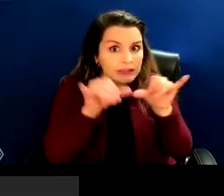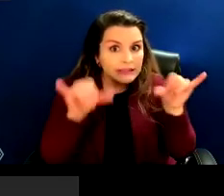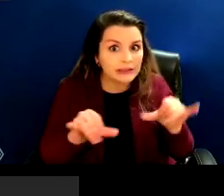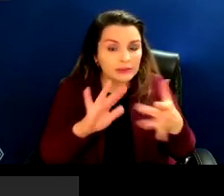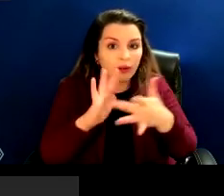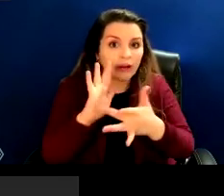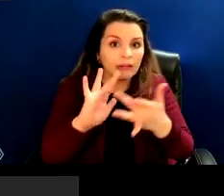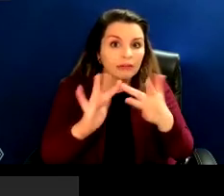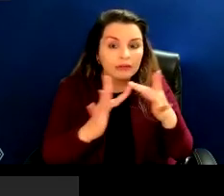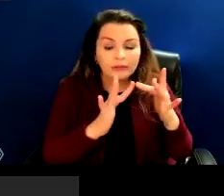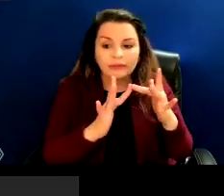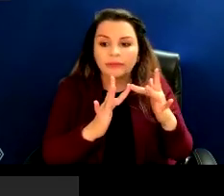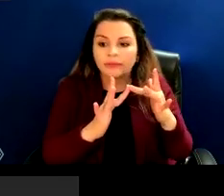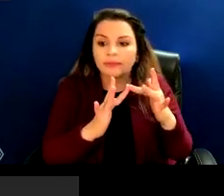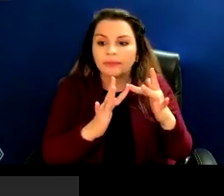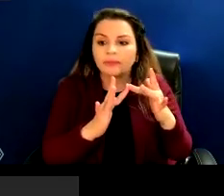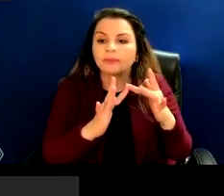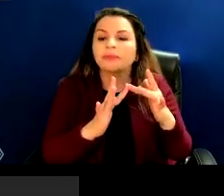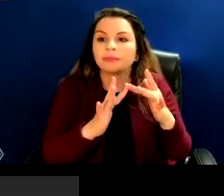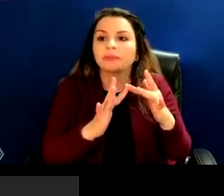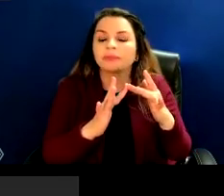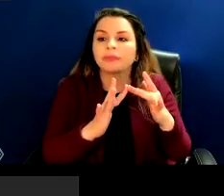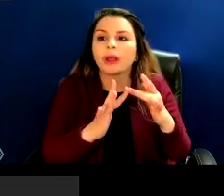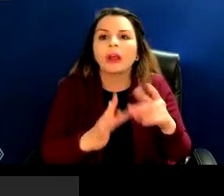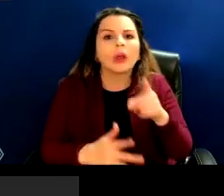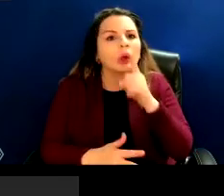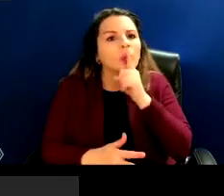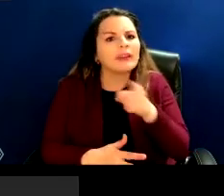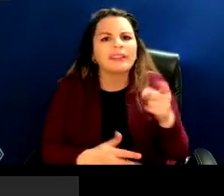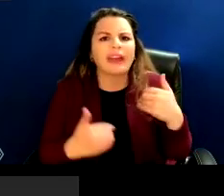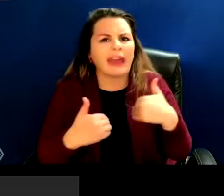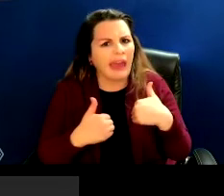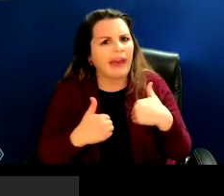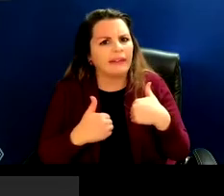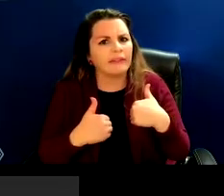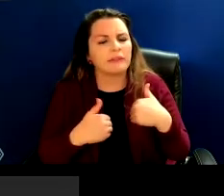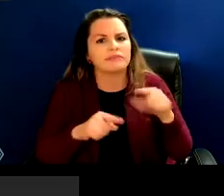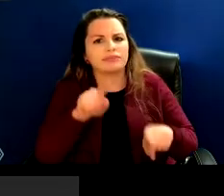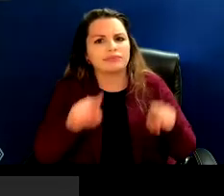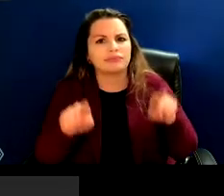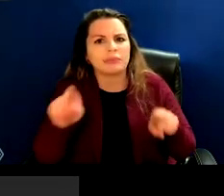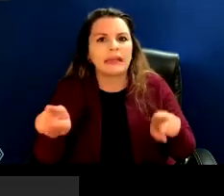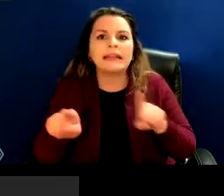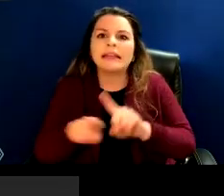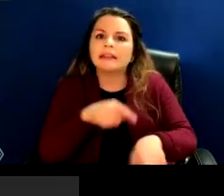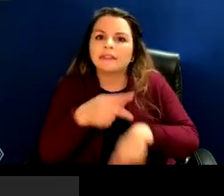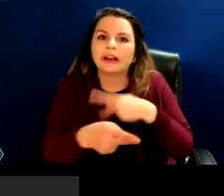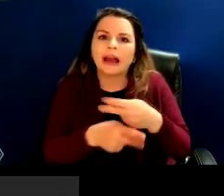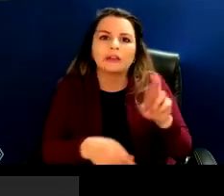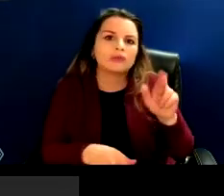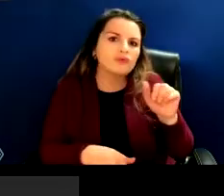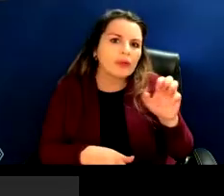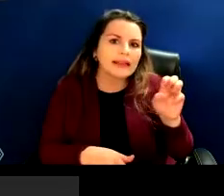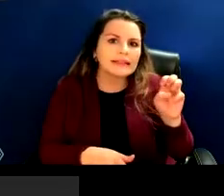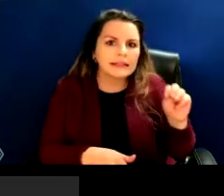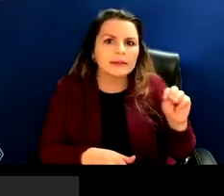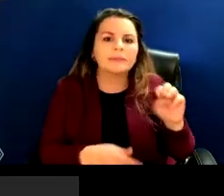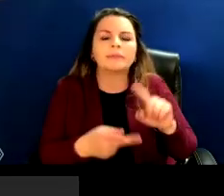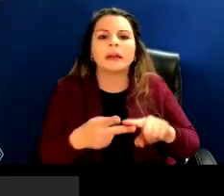laden with a variety of different kinds of racial and